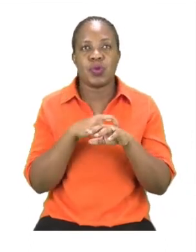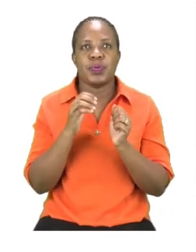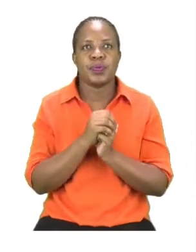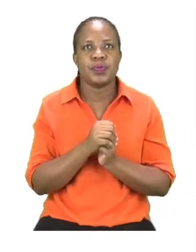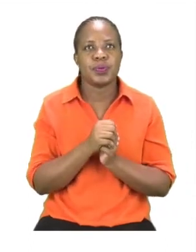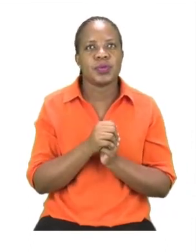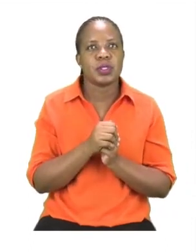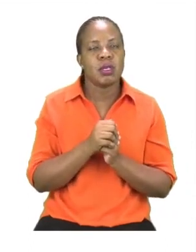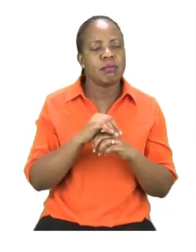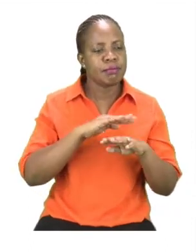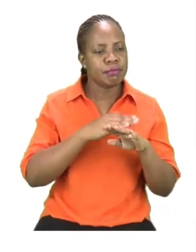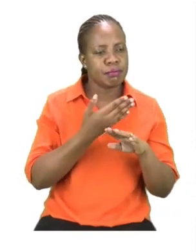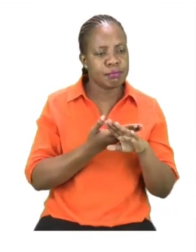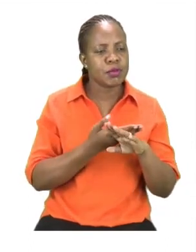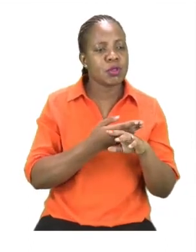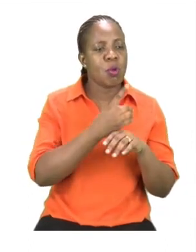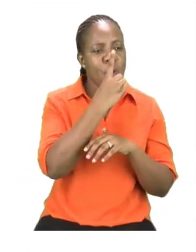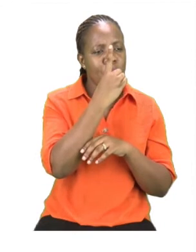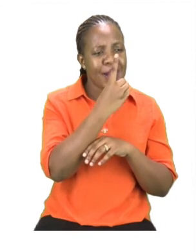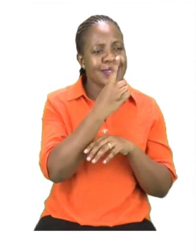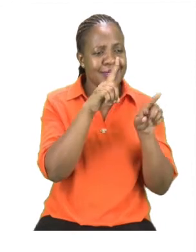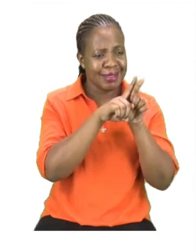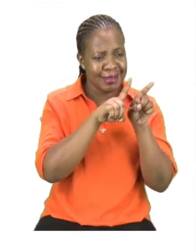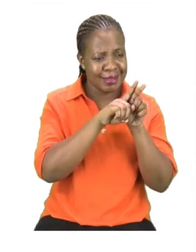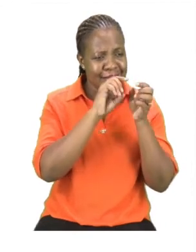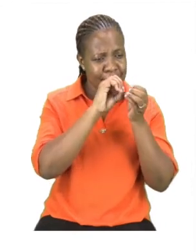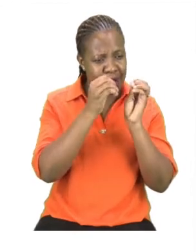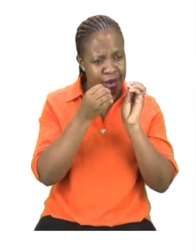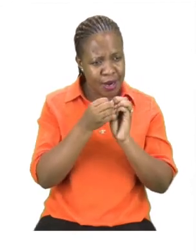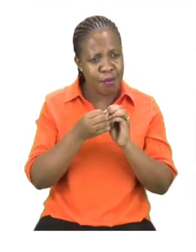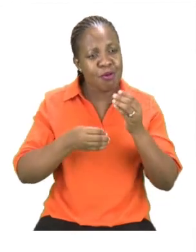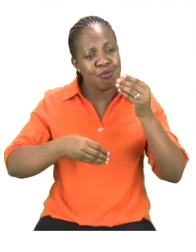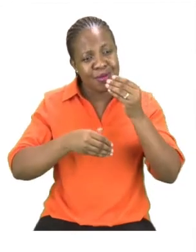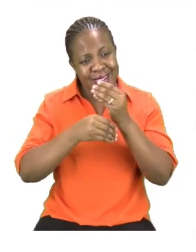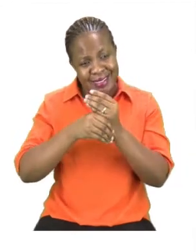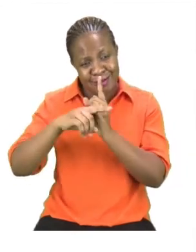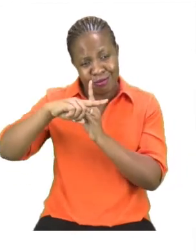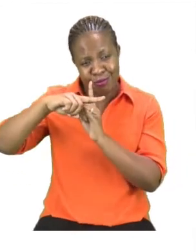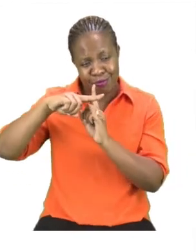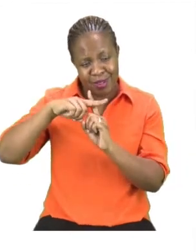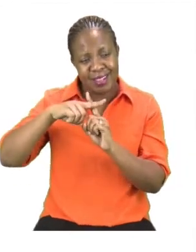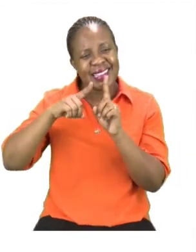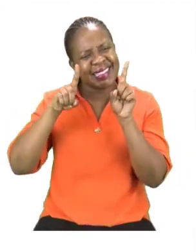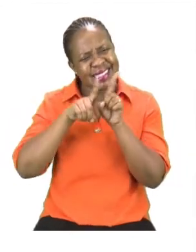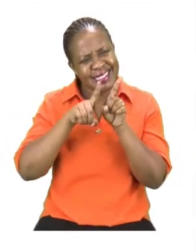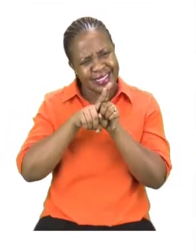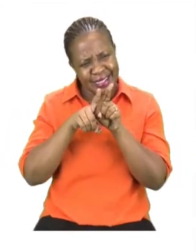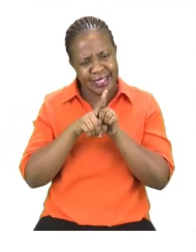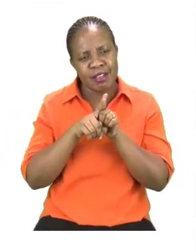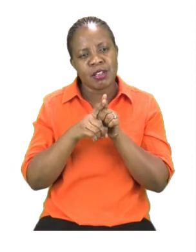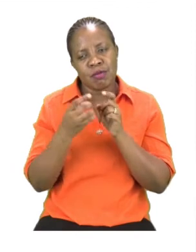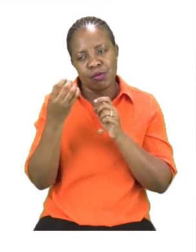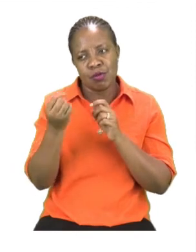same number, we are adding it to get our answer. Let us try and